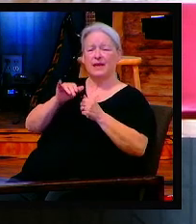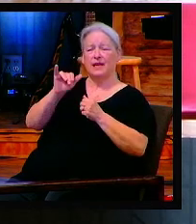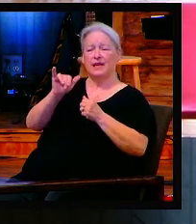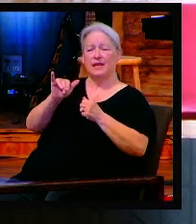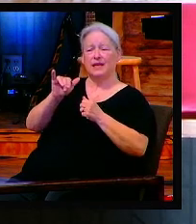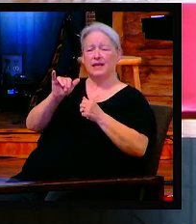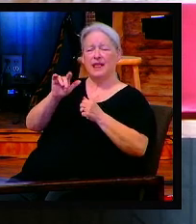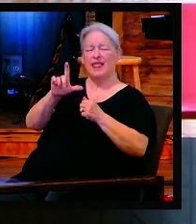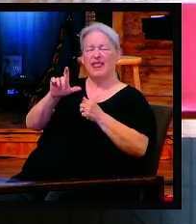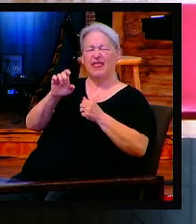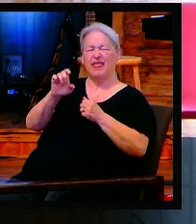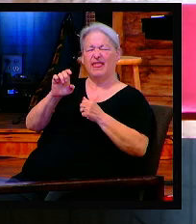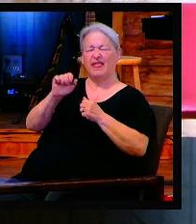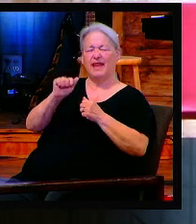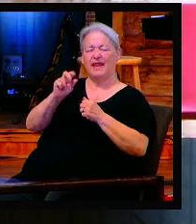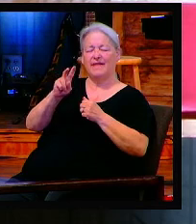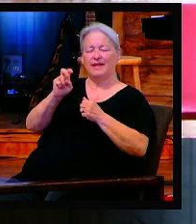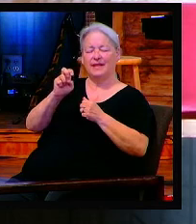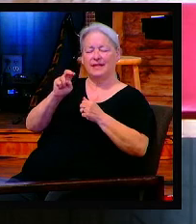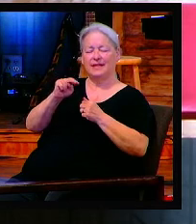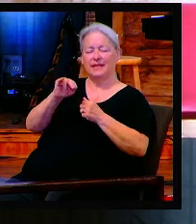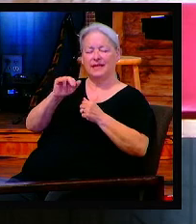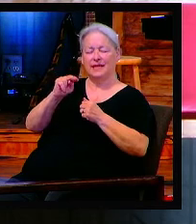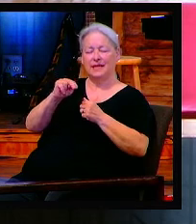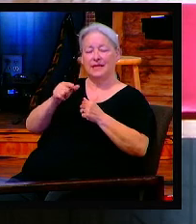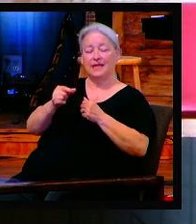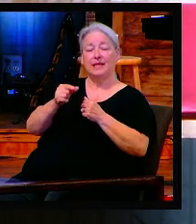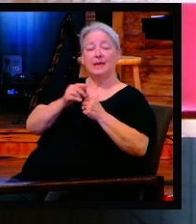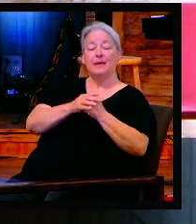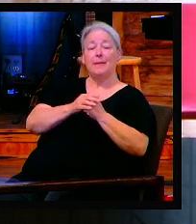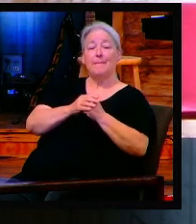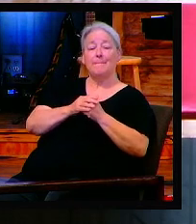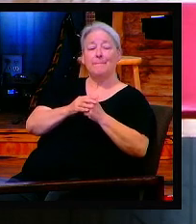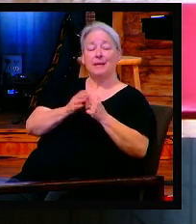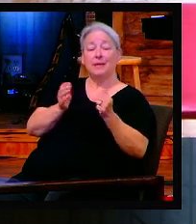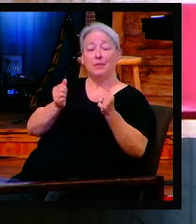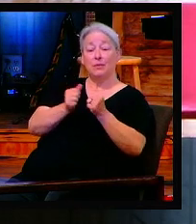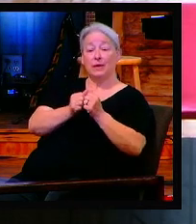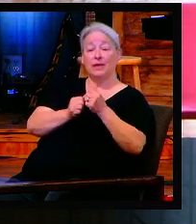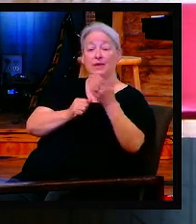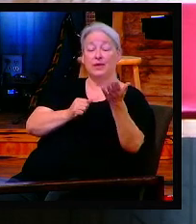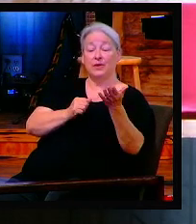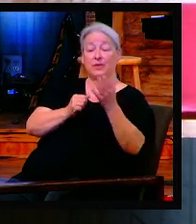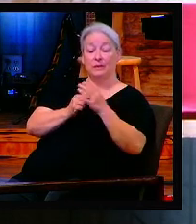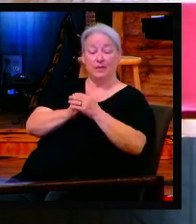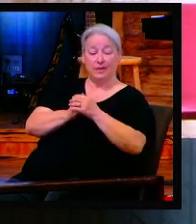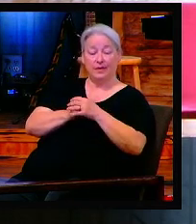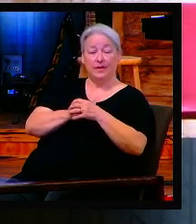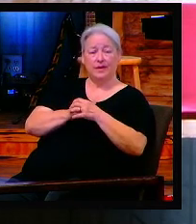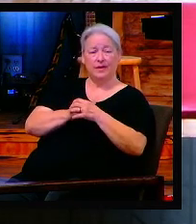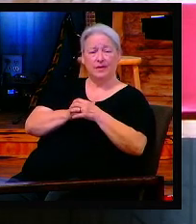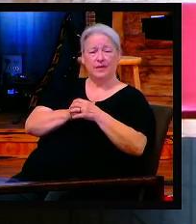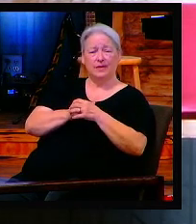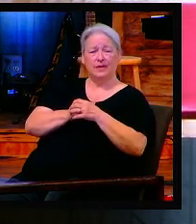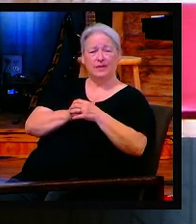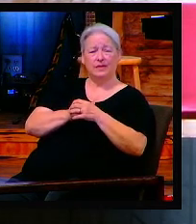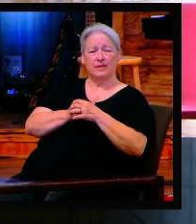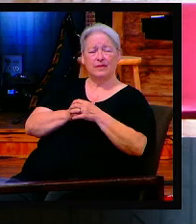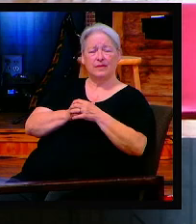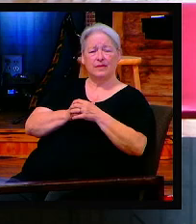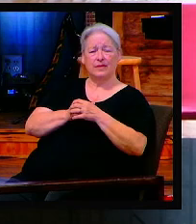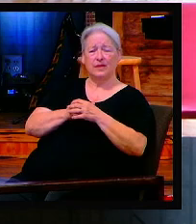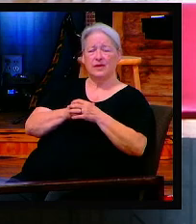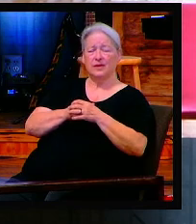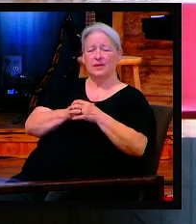among you in all your quarters. And you shall tell your son. Did you hear that, church? What we learn about Christ, what we learn